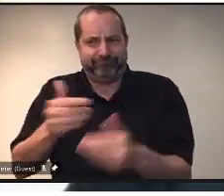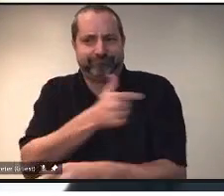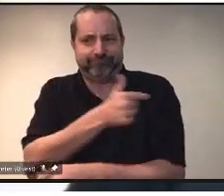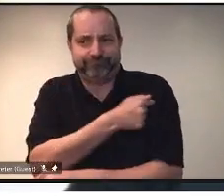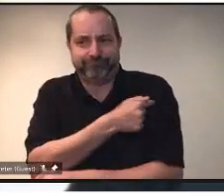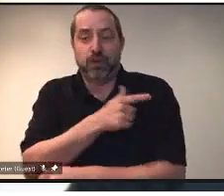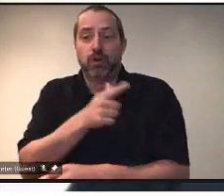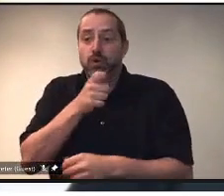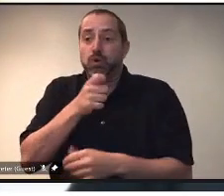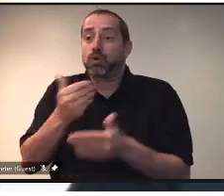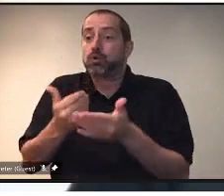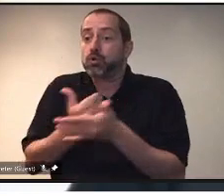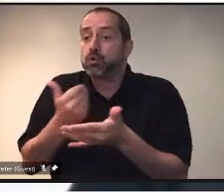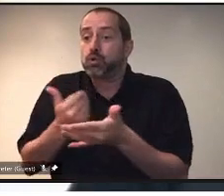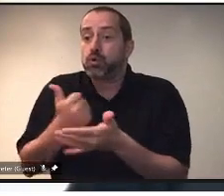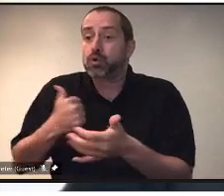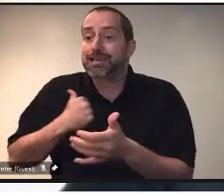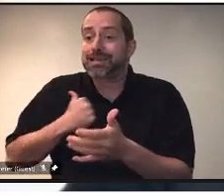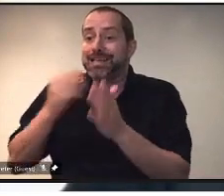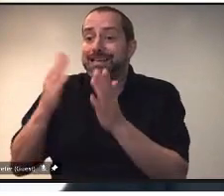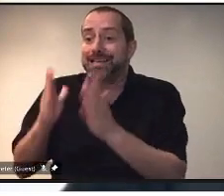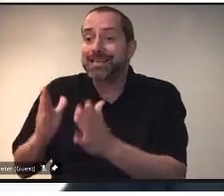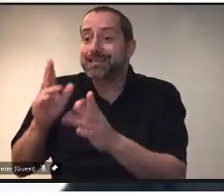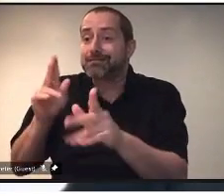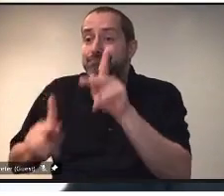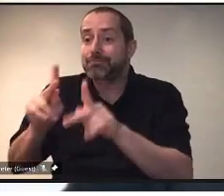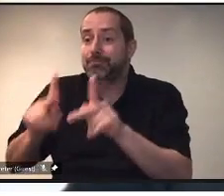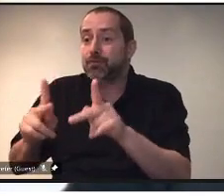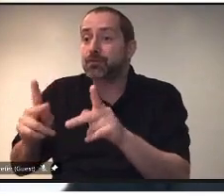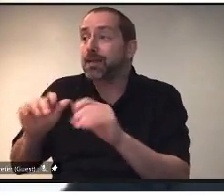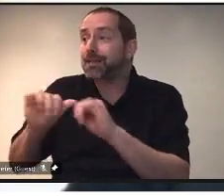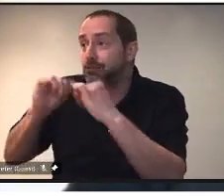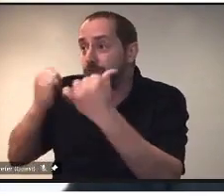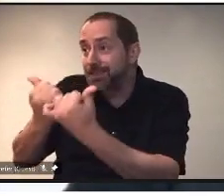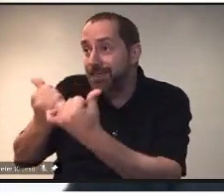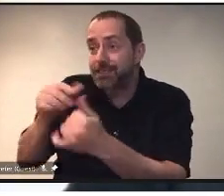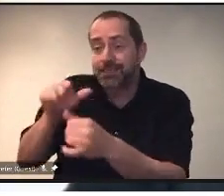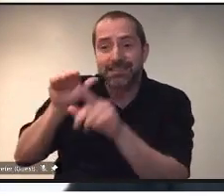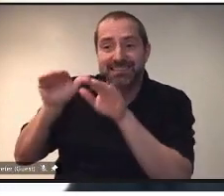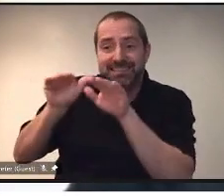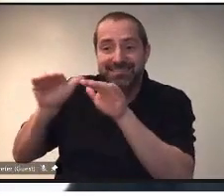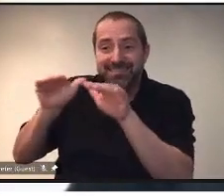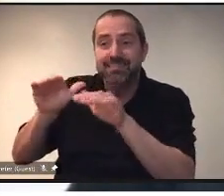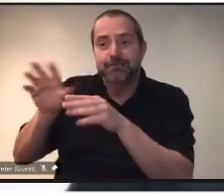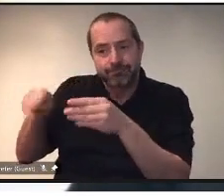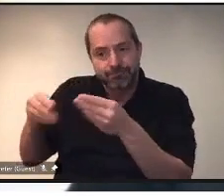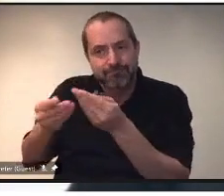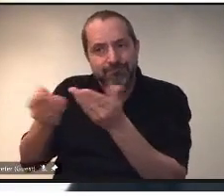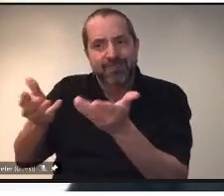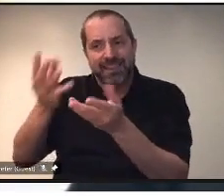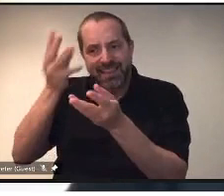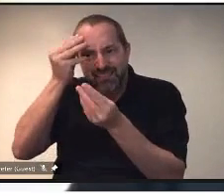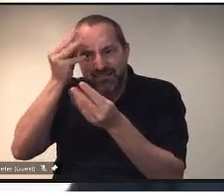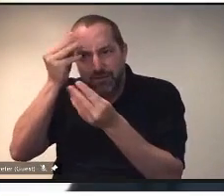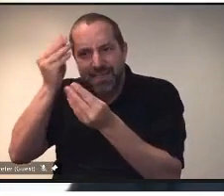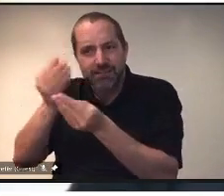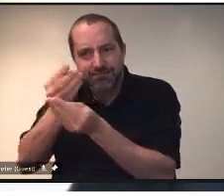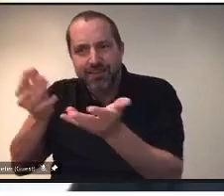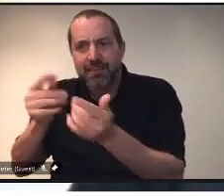and new Canadian associations to be able to make sure that we can get the information translated into